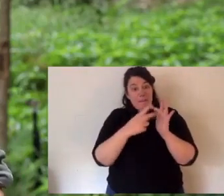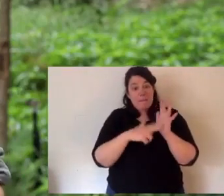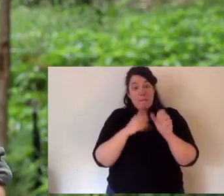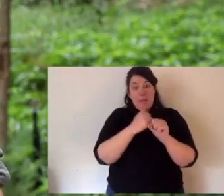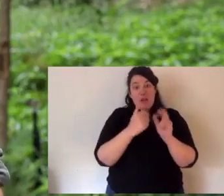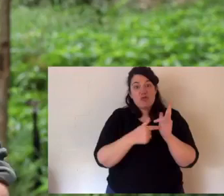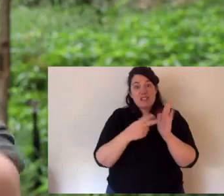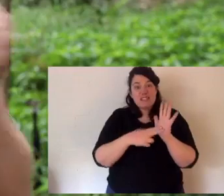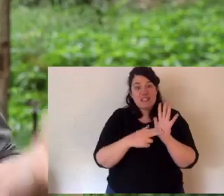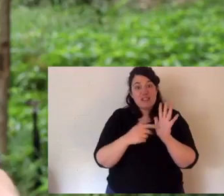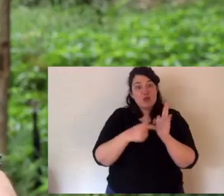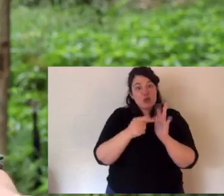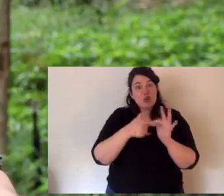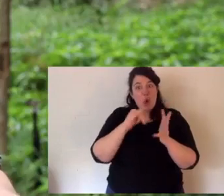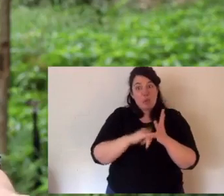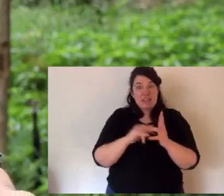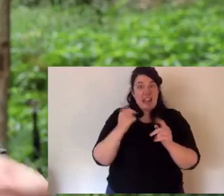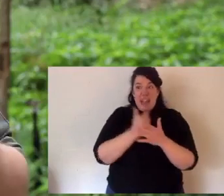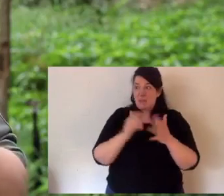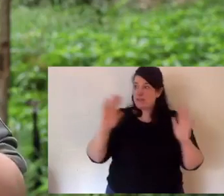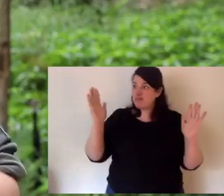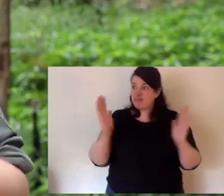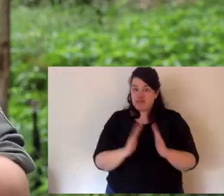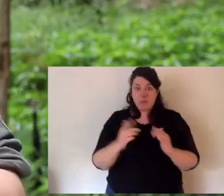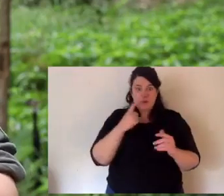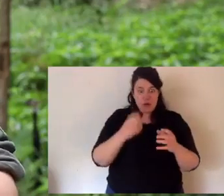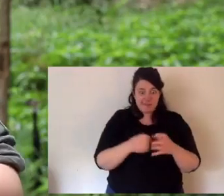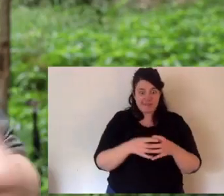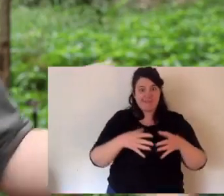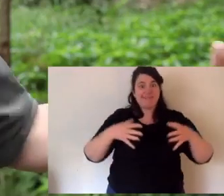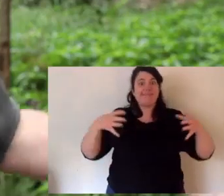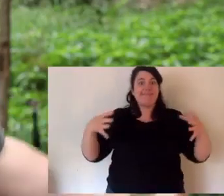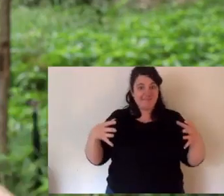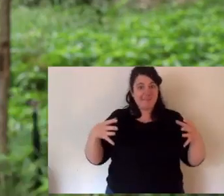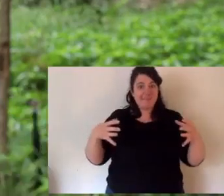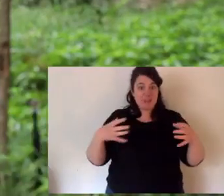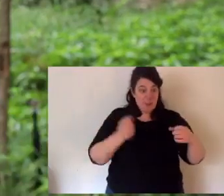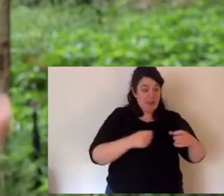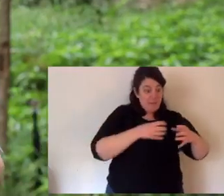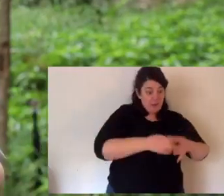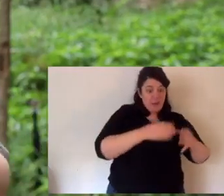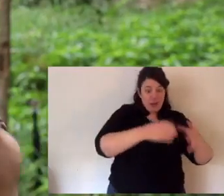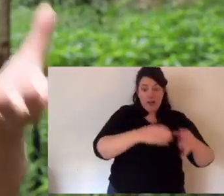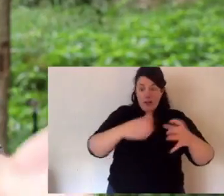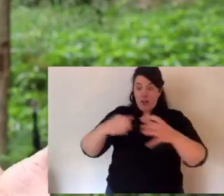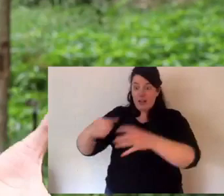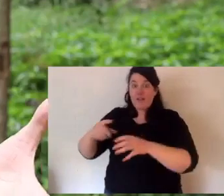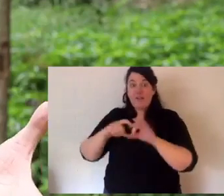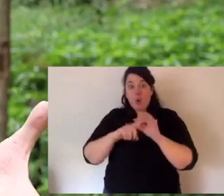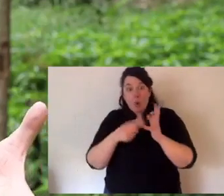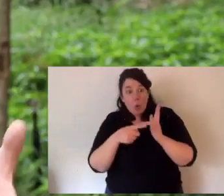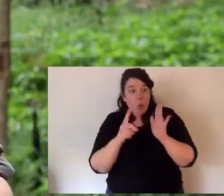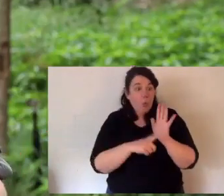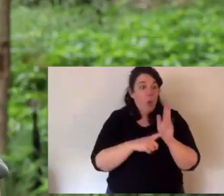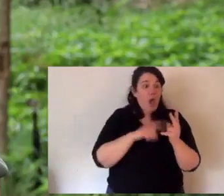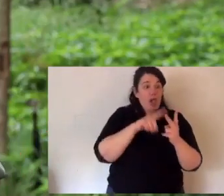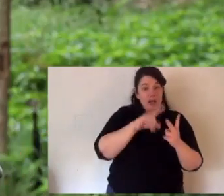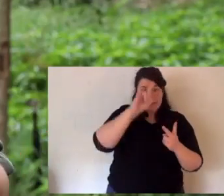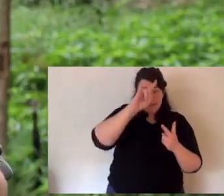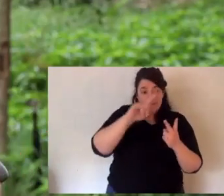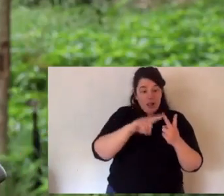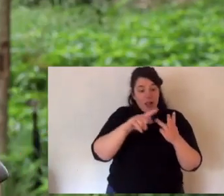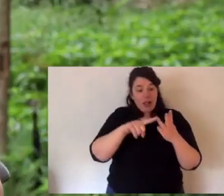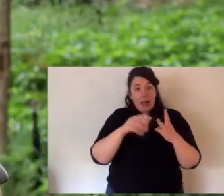Most are now absent. Now, in doing so, we've already established those insurance populations of